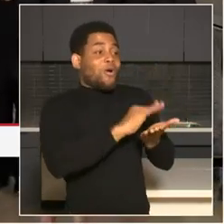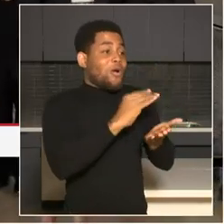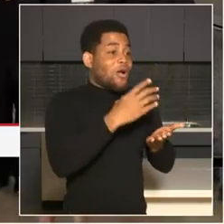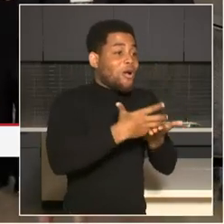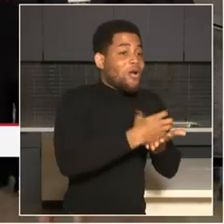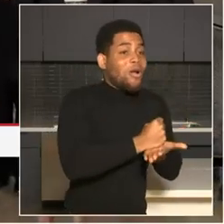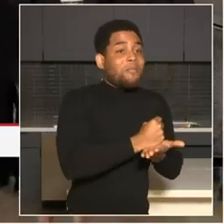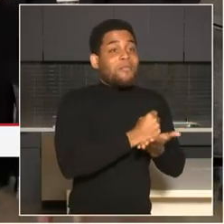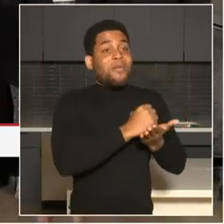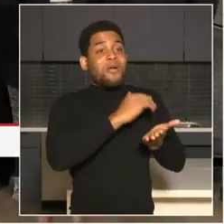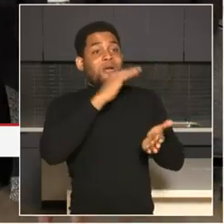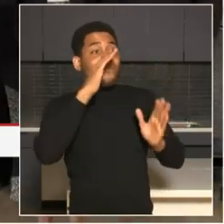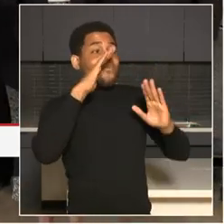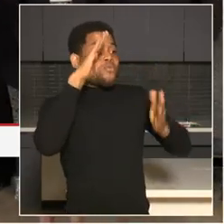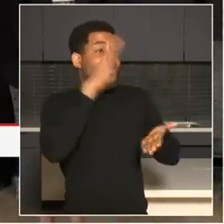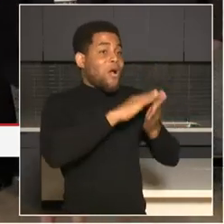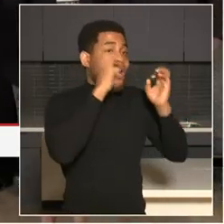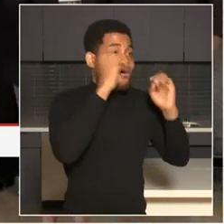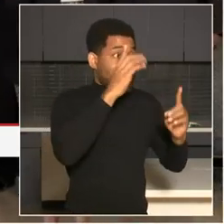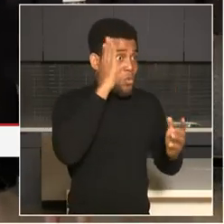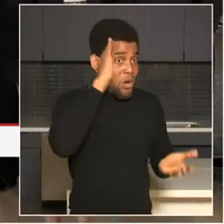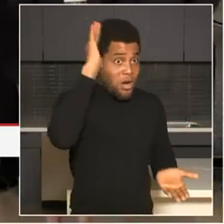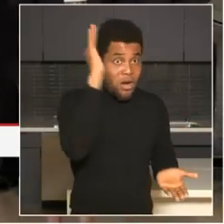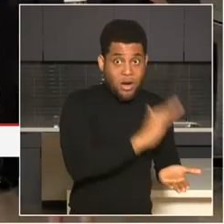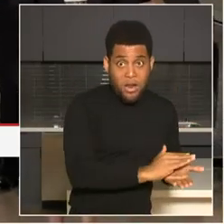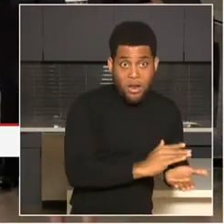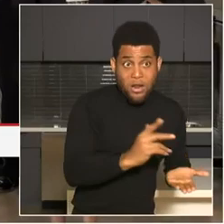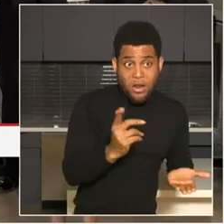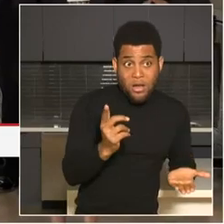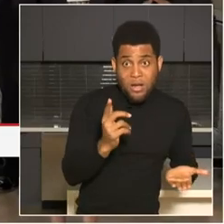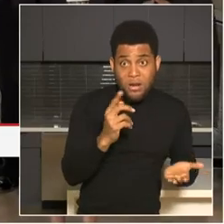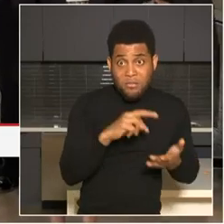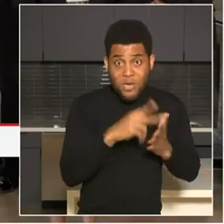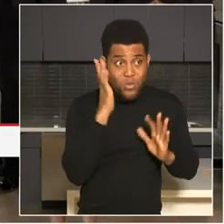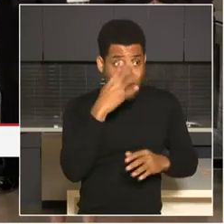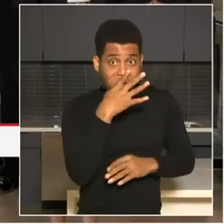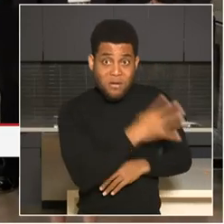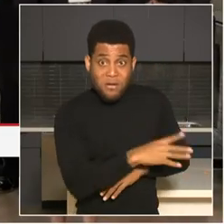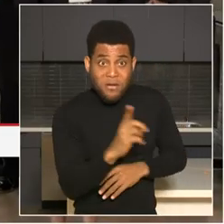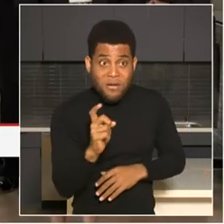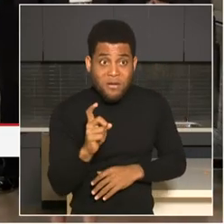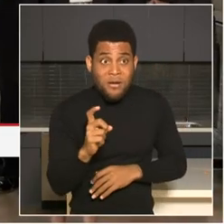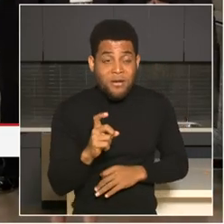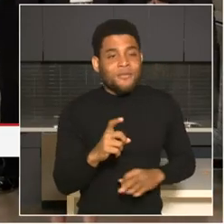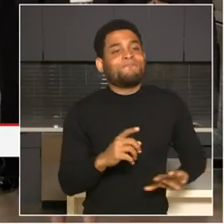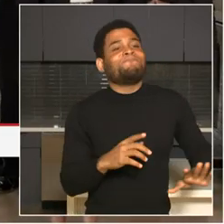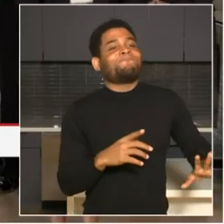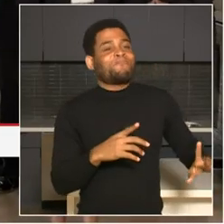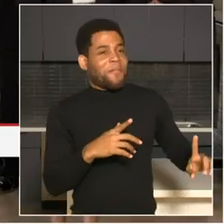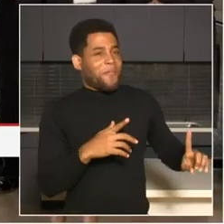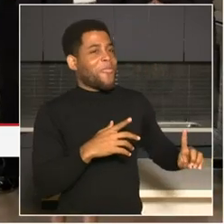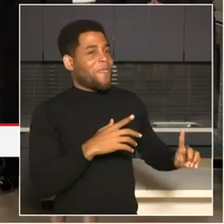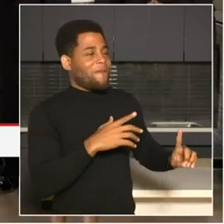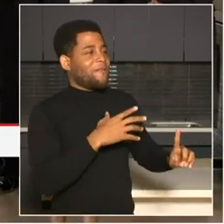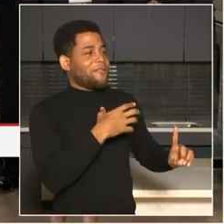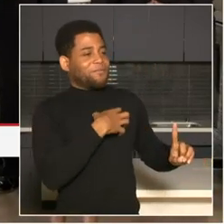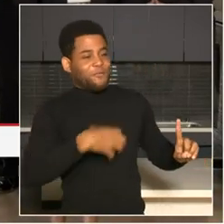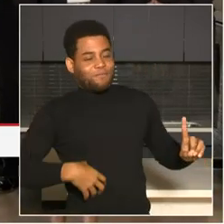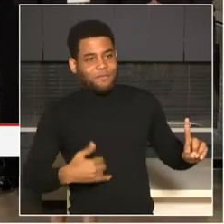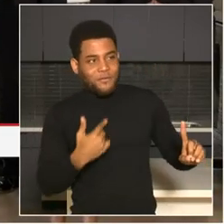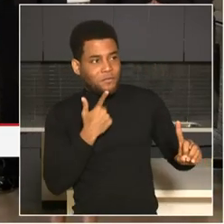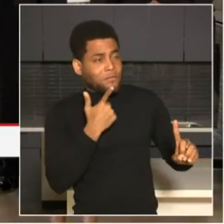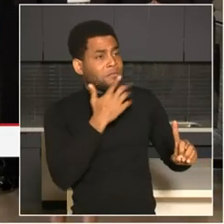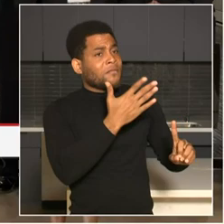Thank you for, for that question. The question is, um, should we put more into human services and not